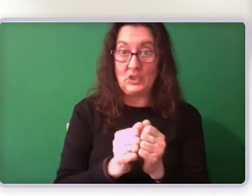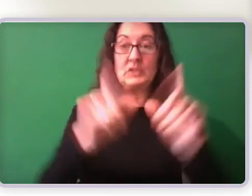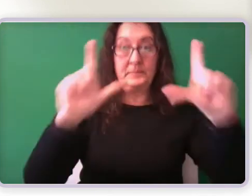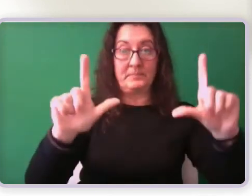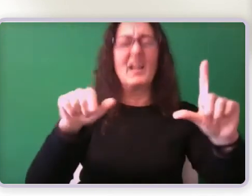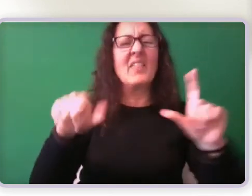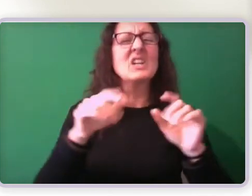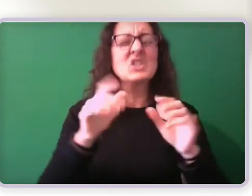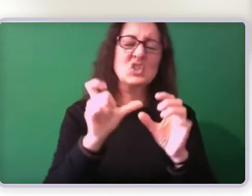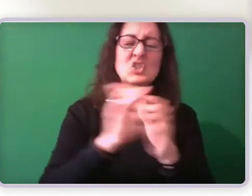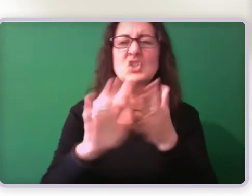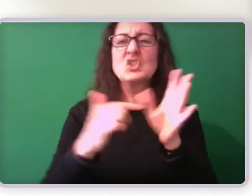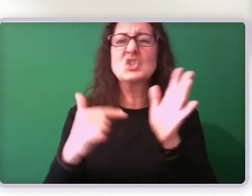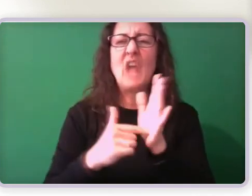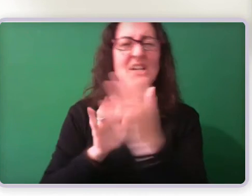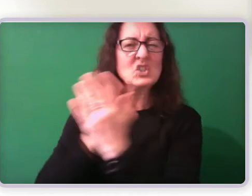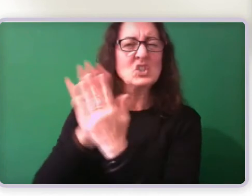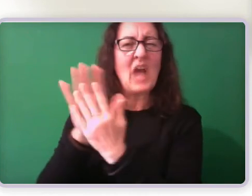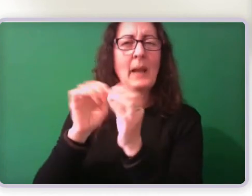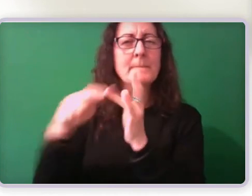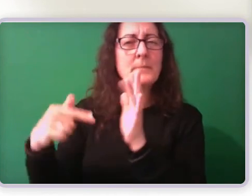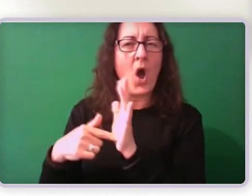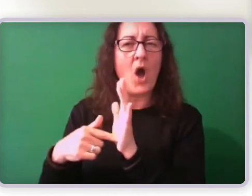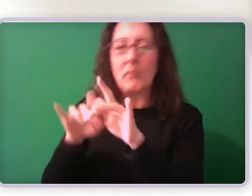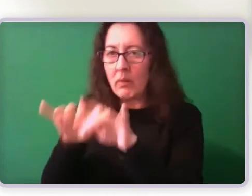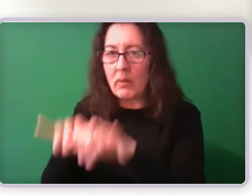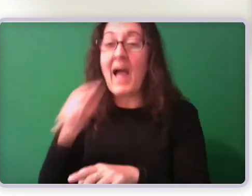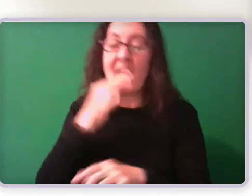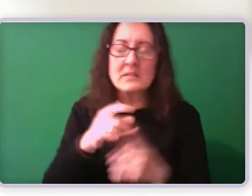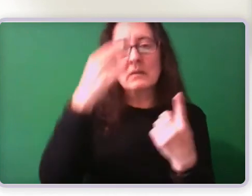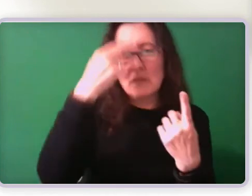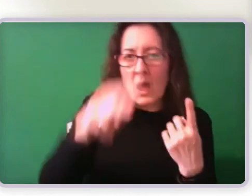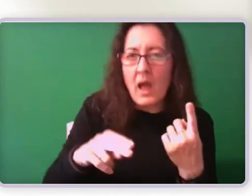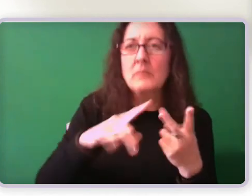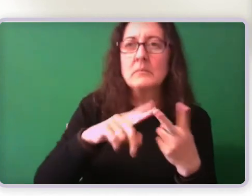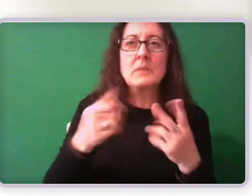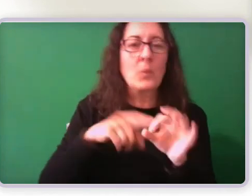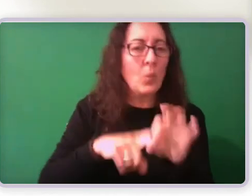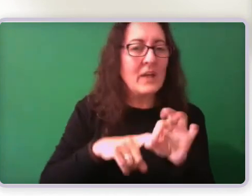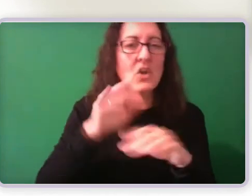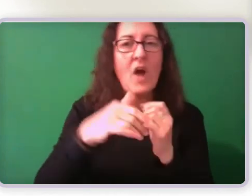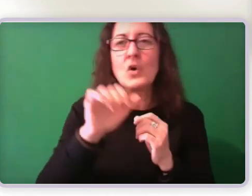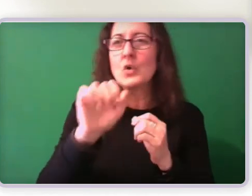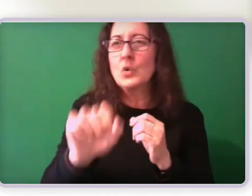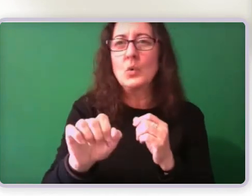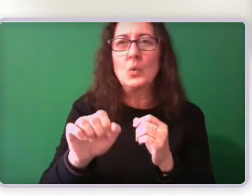what would you like us to call you? And then it asks them some questions about their impairments.